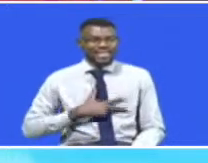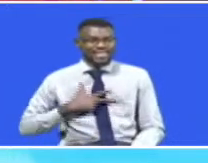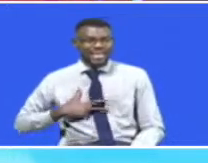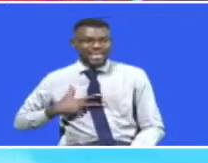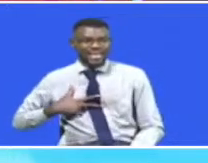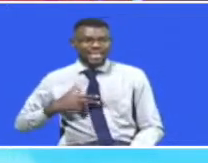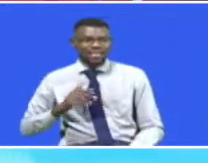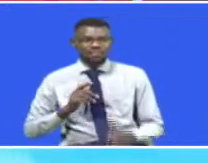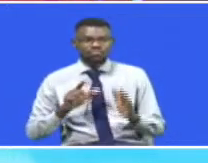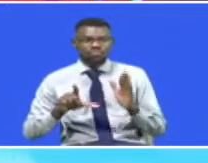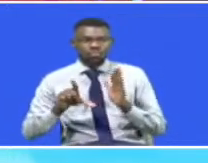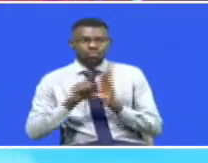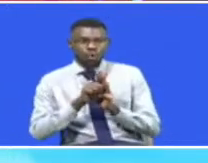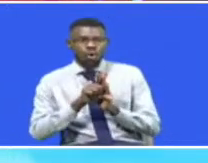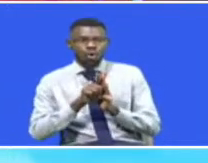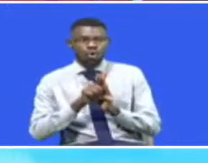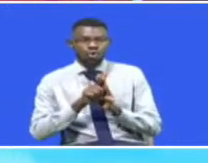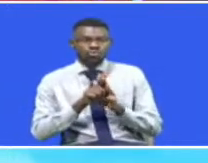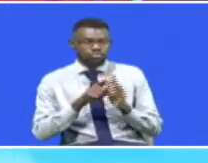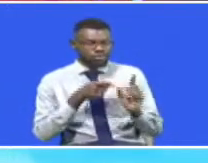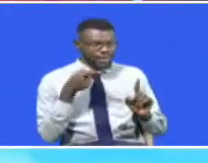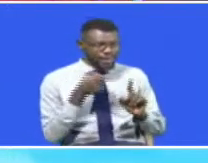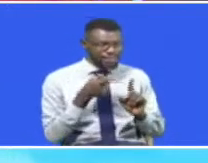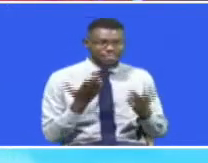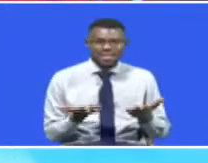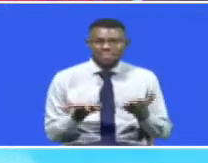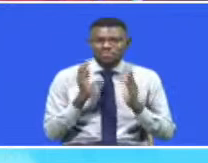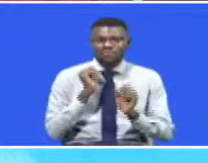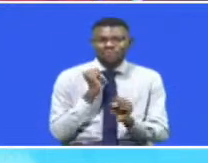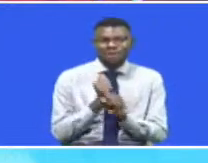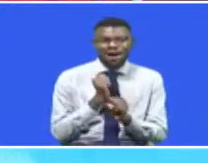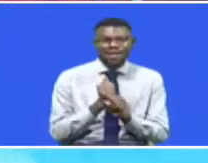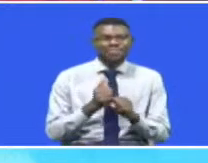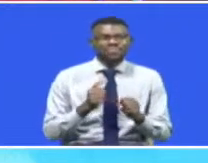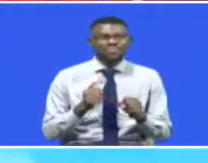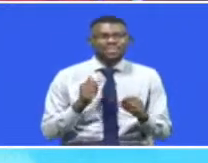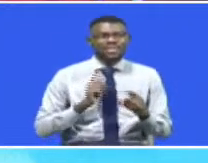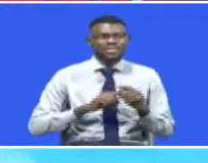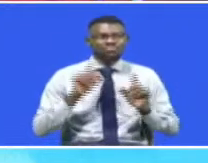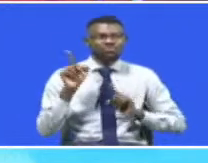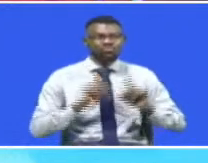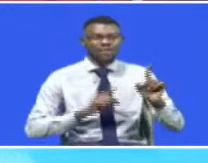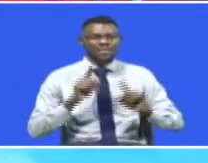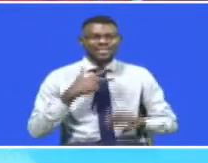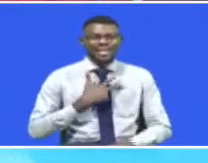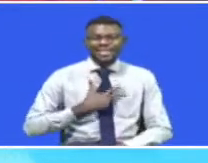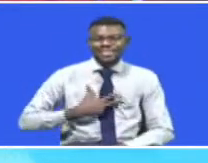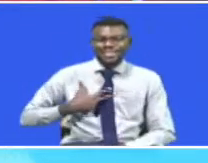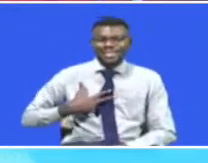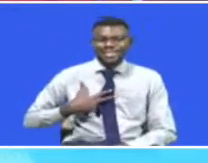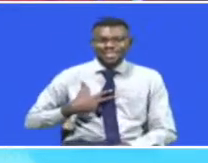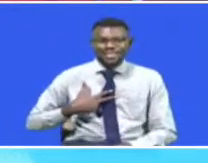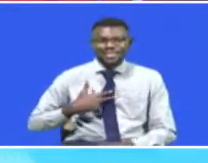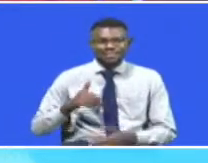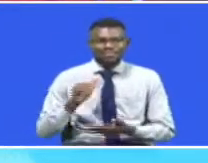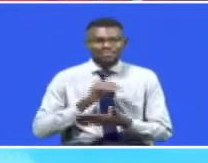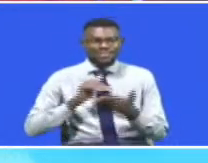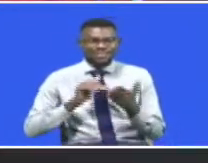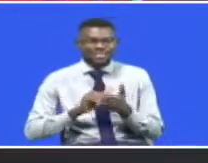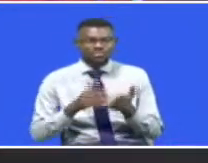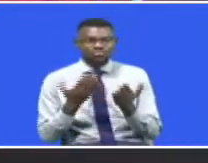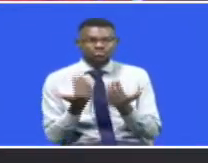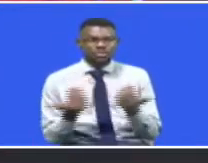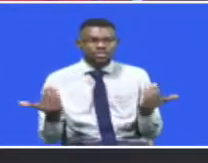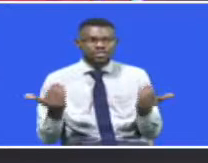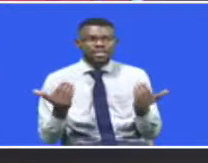streamlining and improving the institution's operations. Speaking while on a tour of the Institute Center for Addressing Children